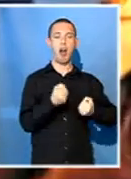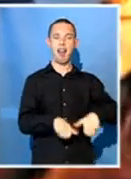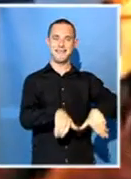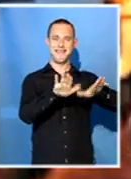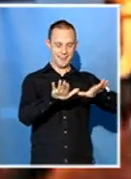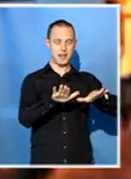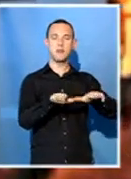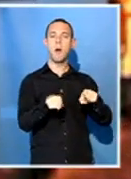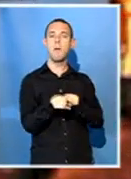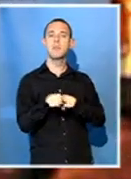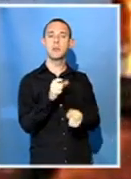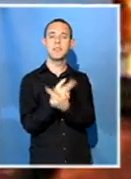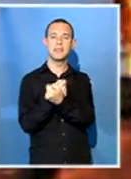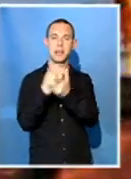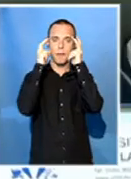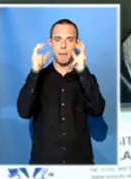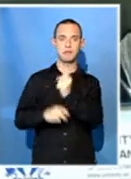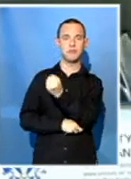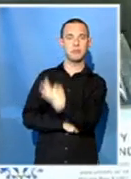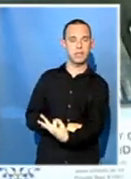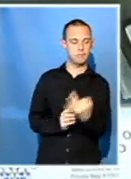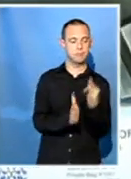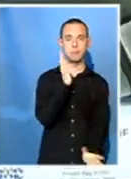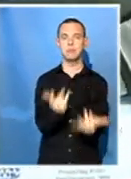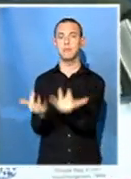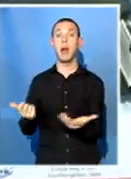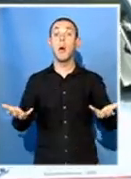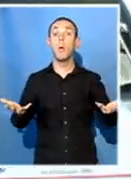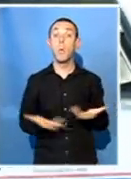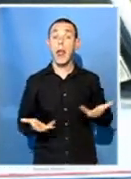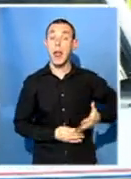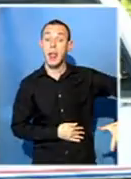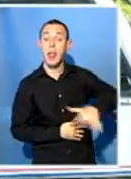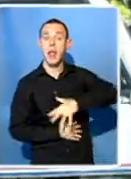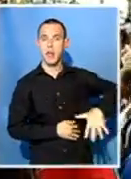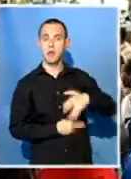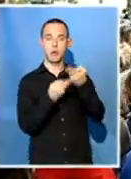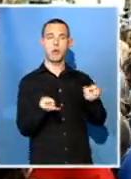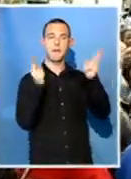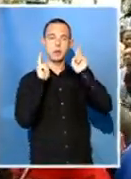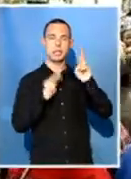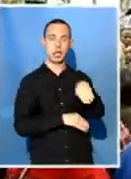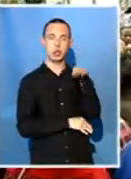Zululand on the KwaZulu-Natal north coast. Last week, the university's storerooms were set alight.